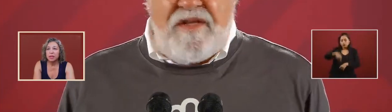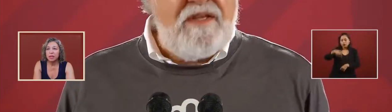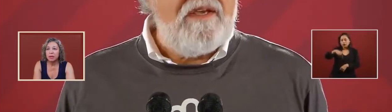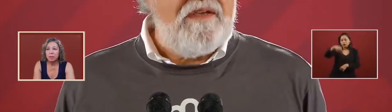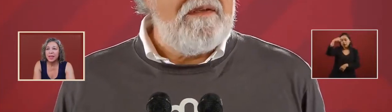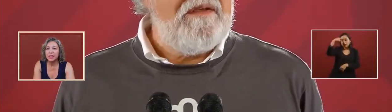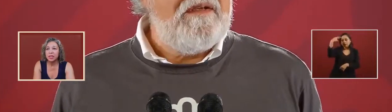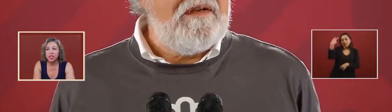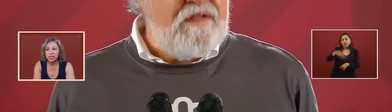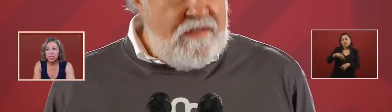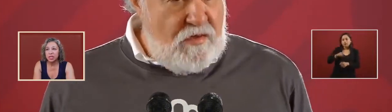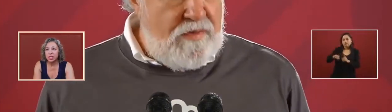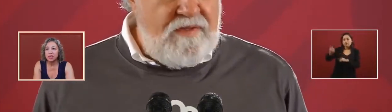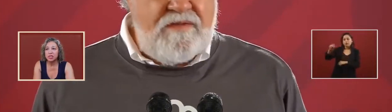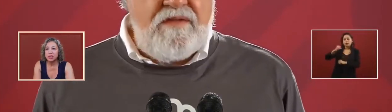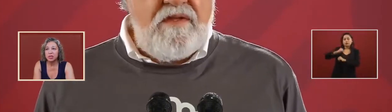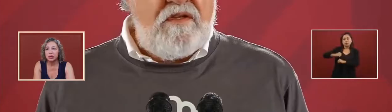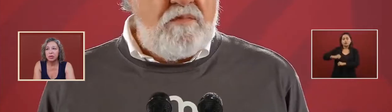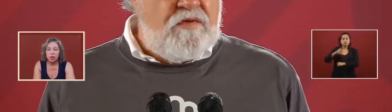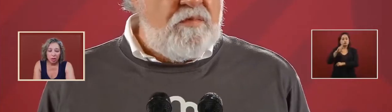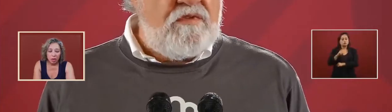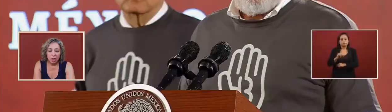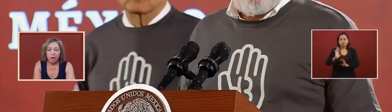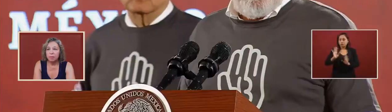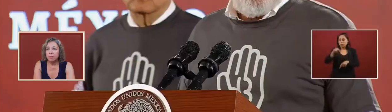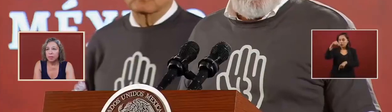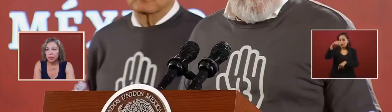that the mexican justice needs to